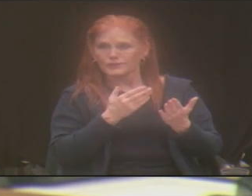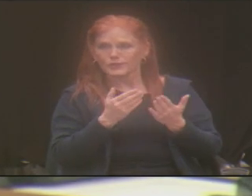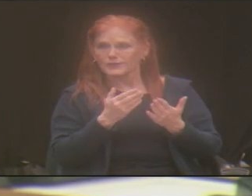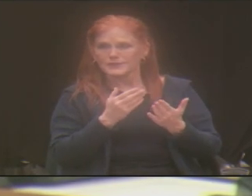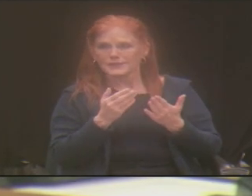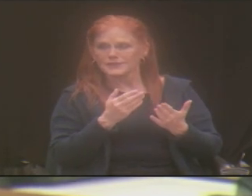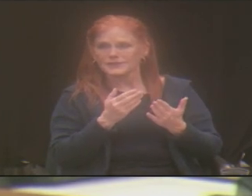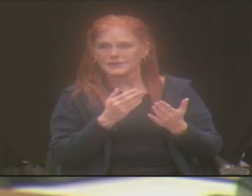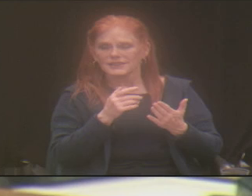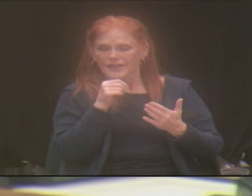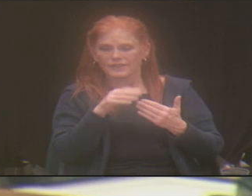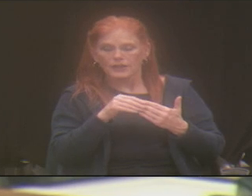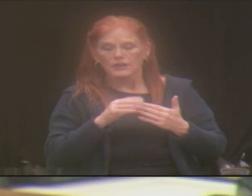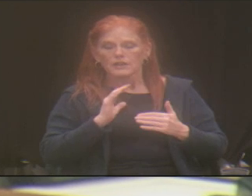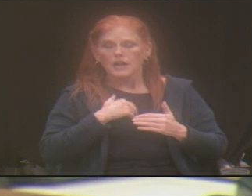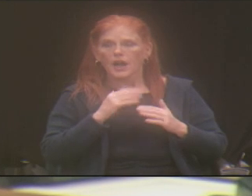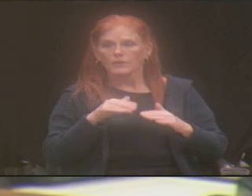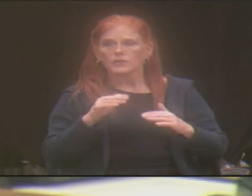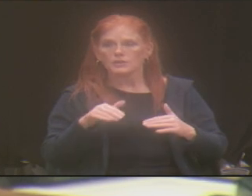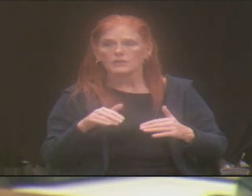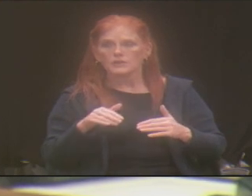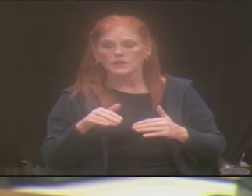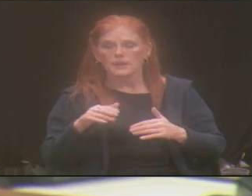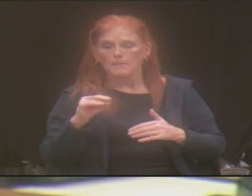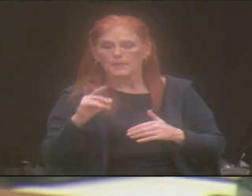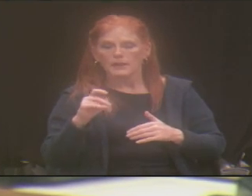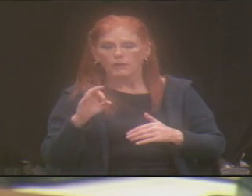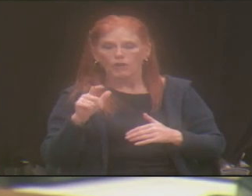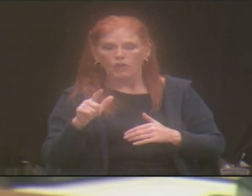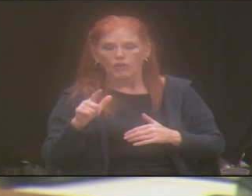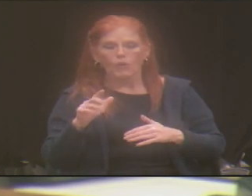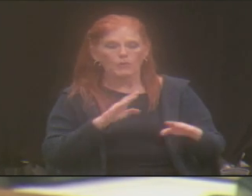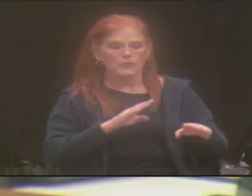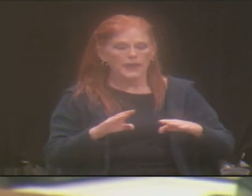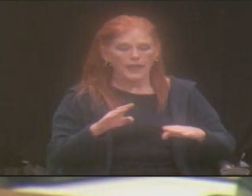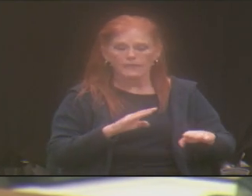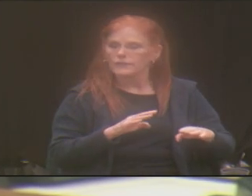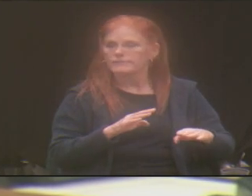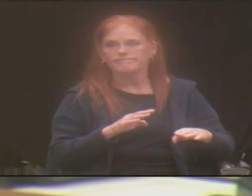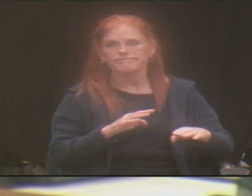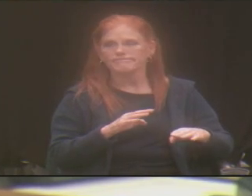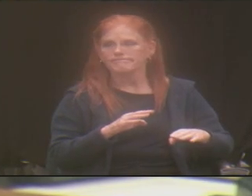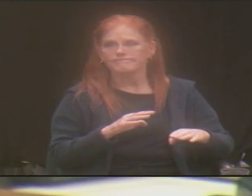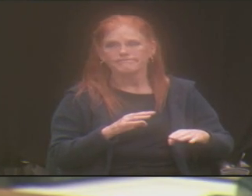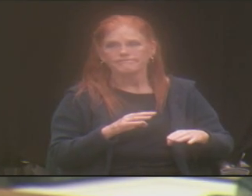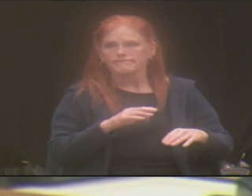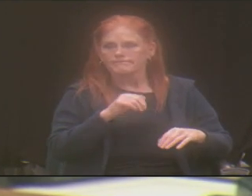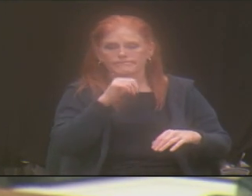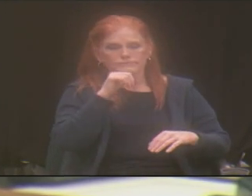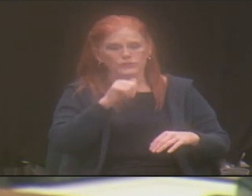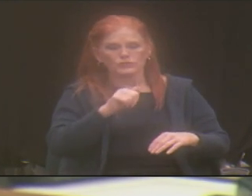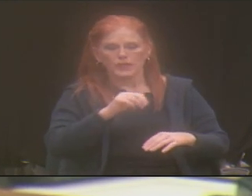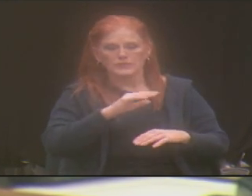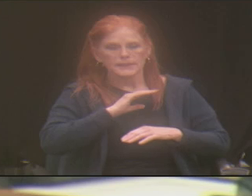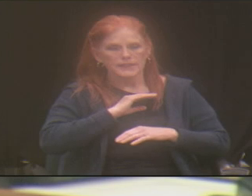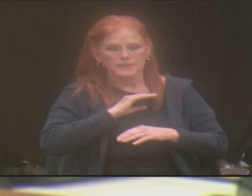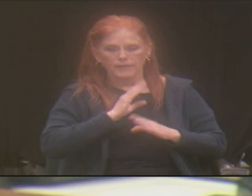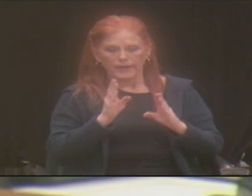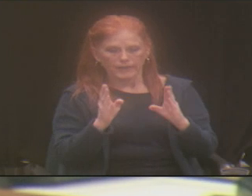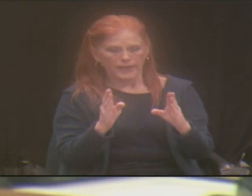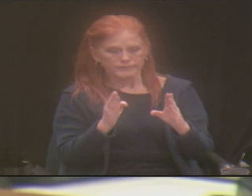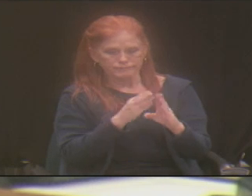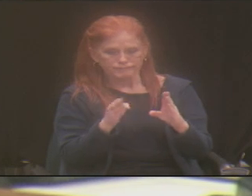And our children, either medically or behaviorally, do not fall into those brackets.